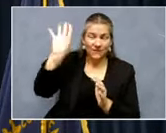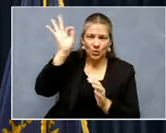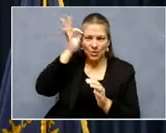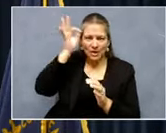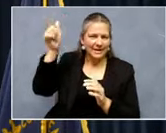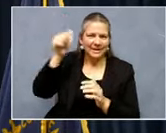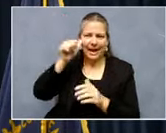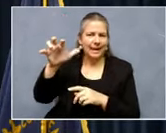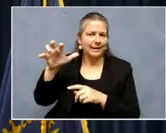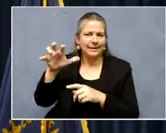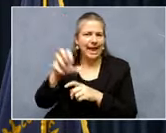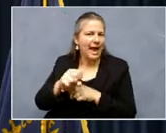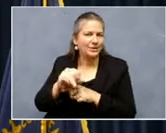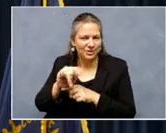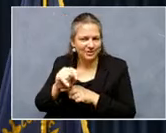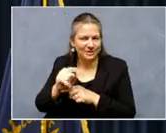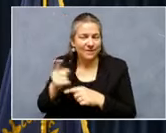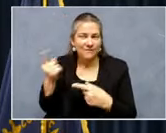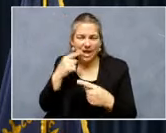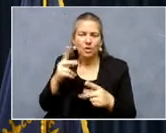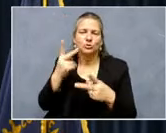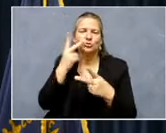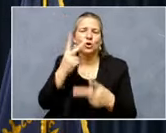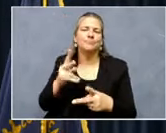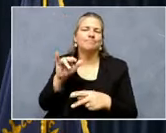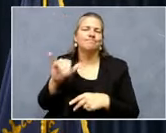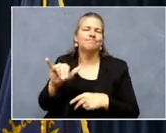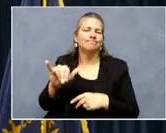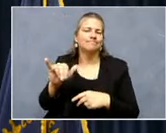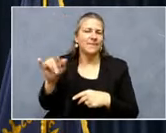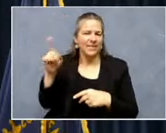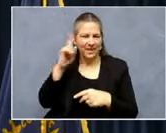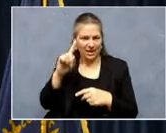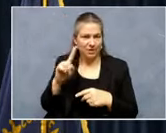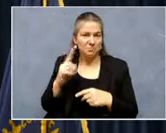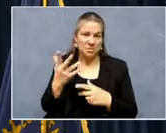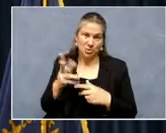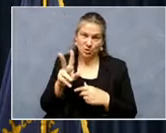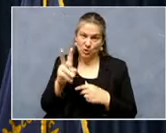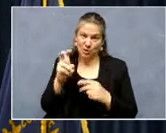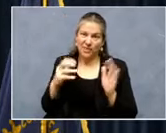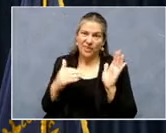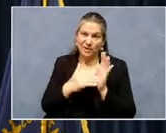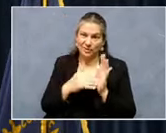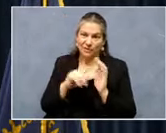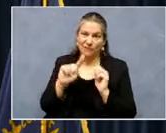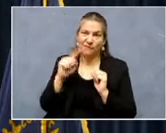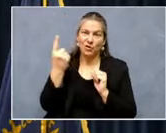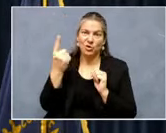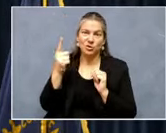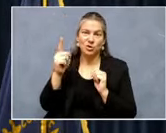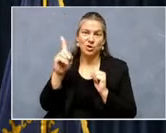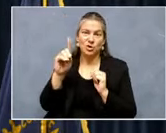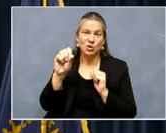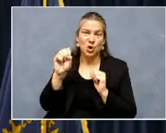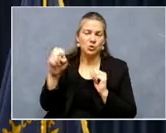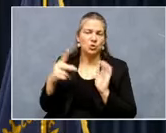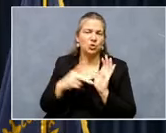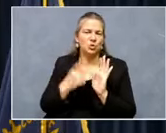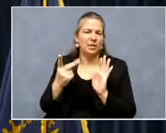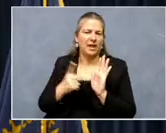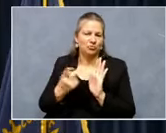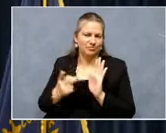is up to a couple hundred thousand first doses, uh, being duplications in our numbers, um,